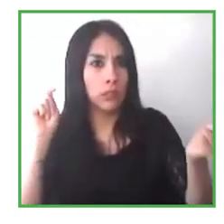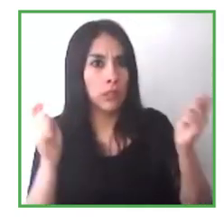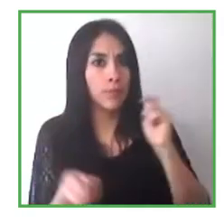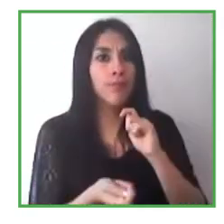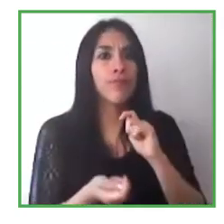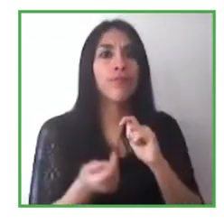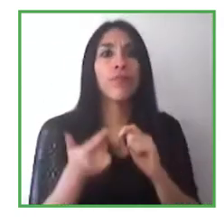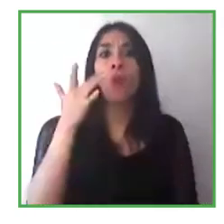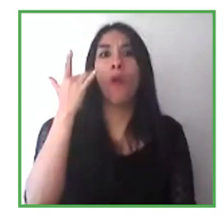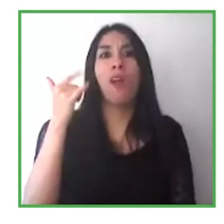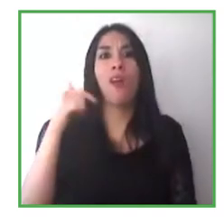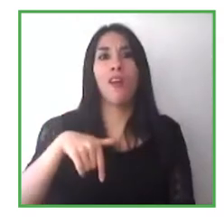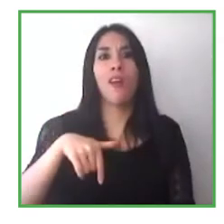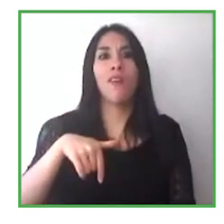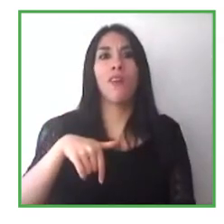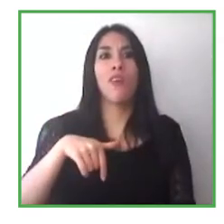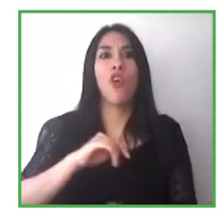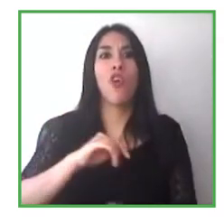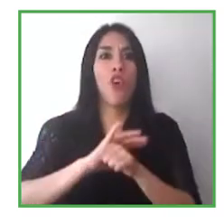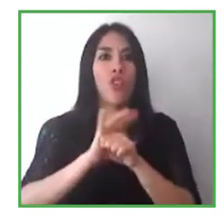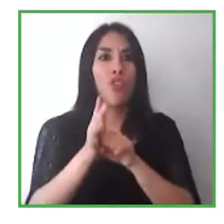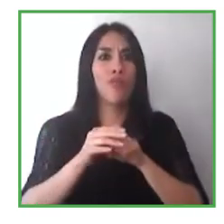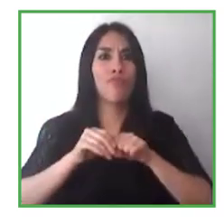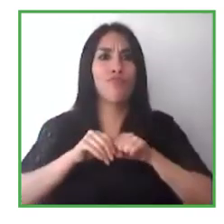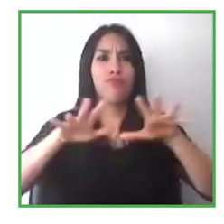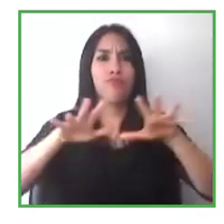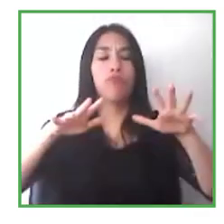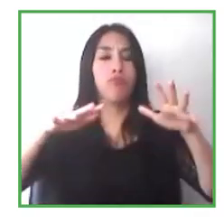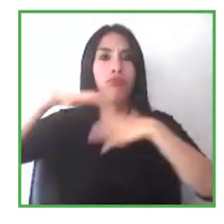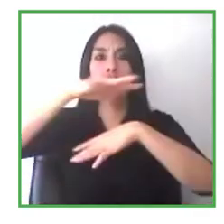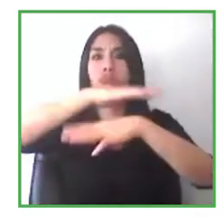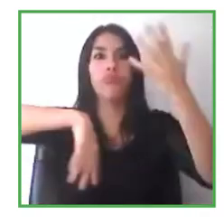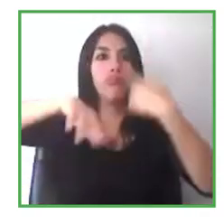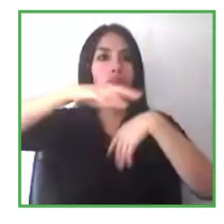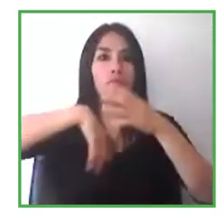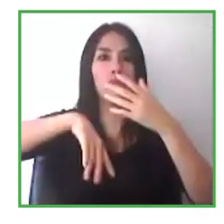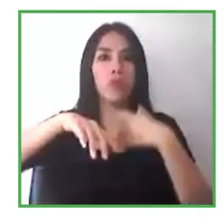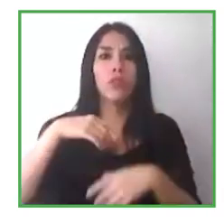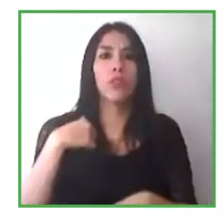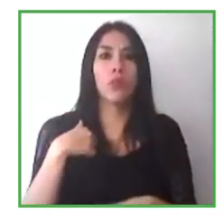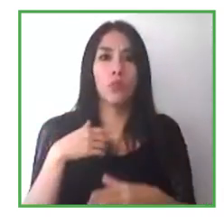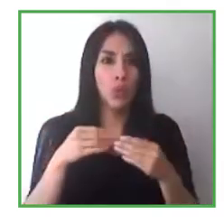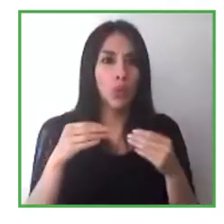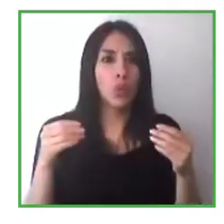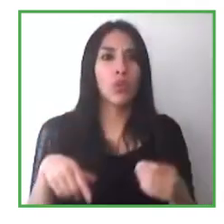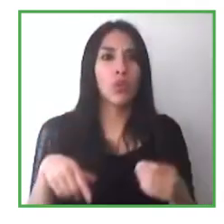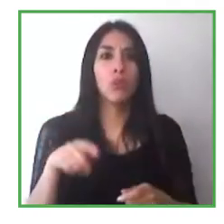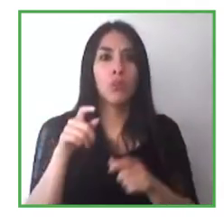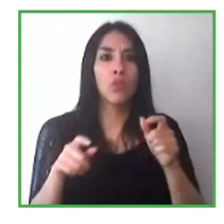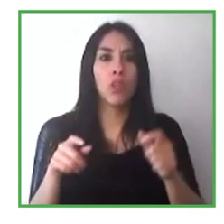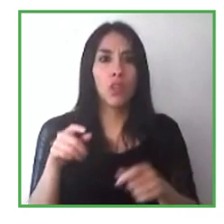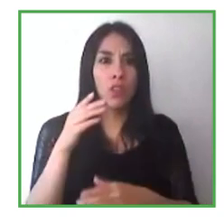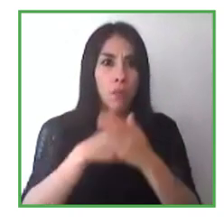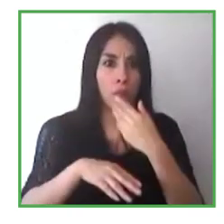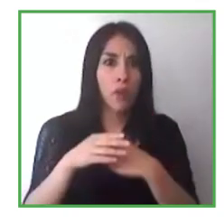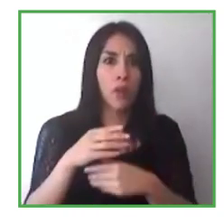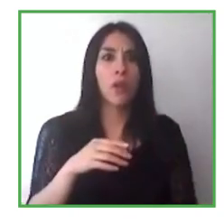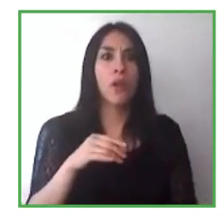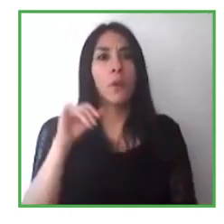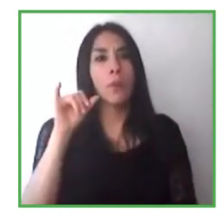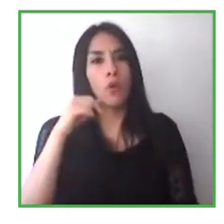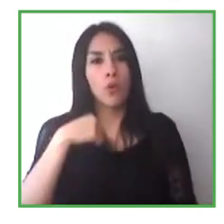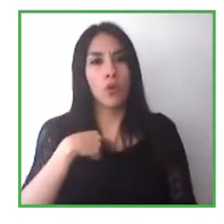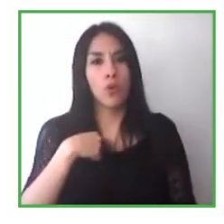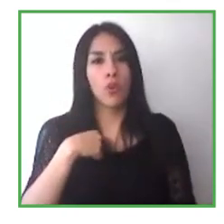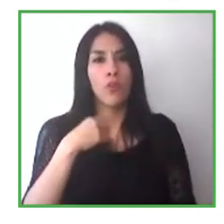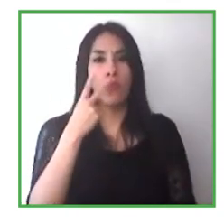affected people with disabilities. In my view, it's sort of made the challenge greater because there are more people that we can help now. There are more